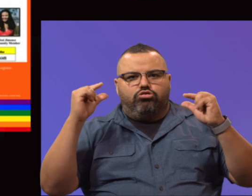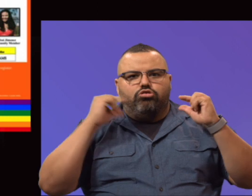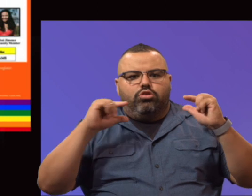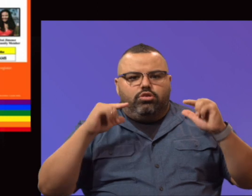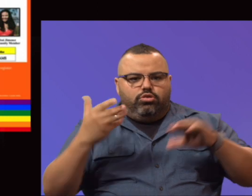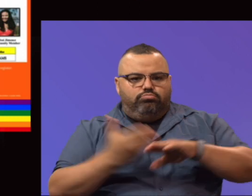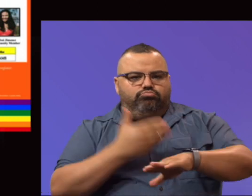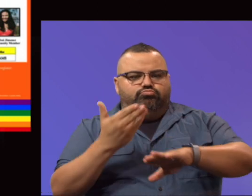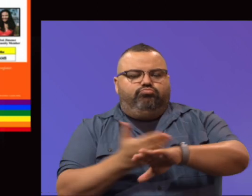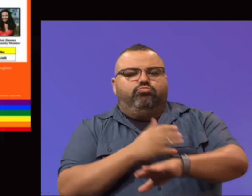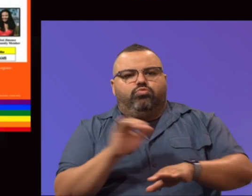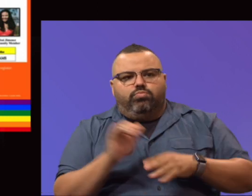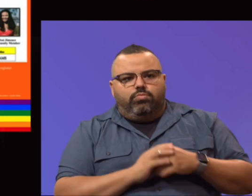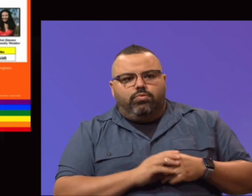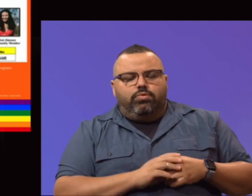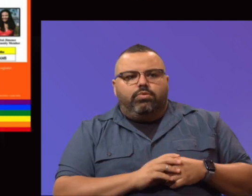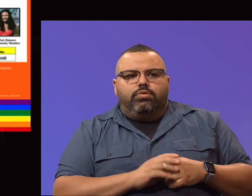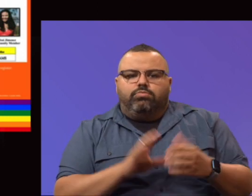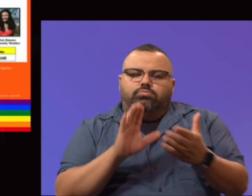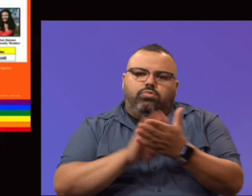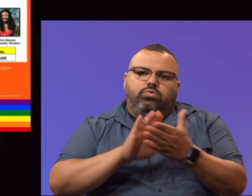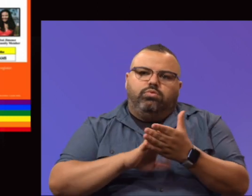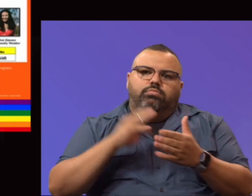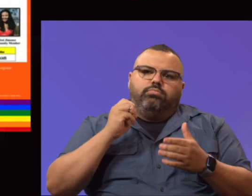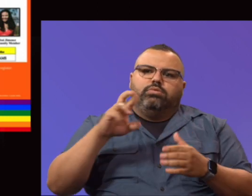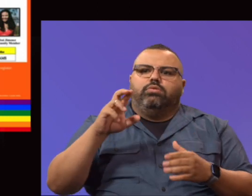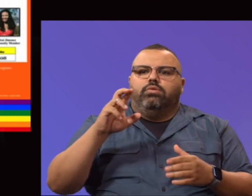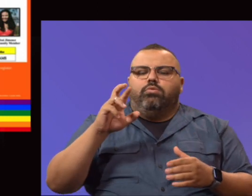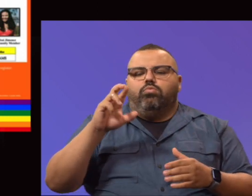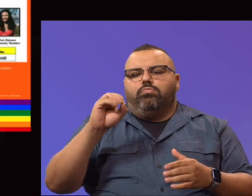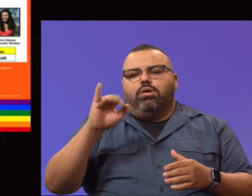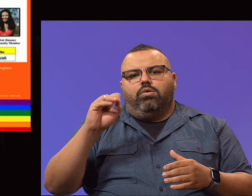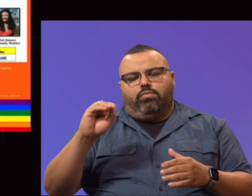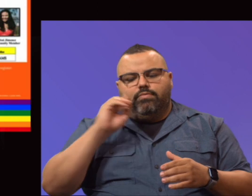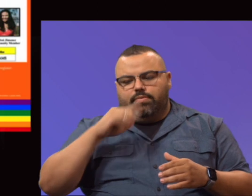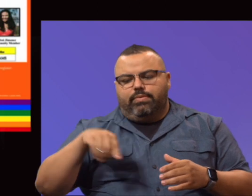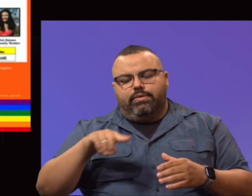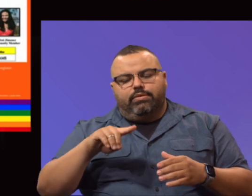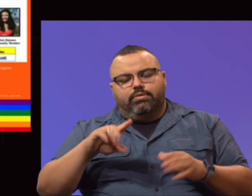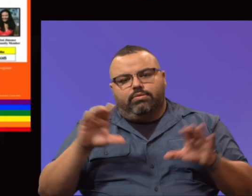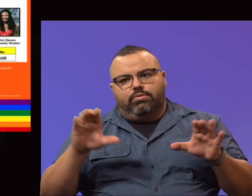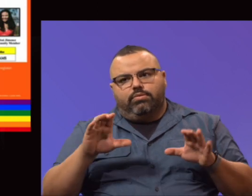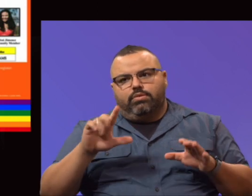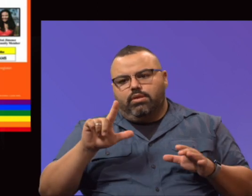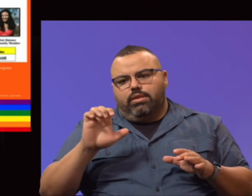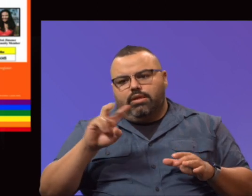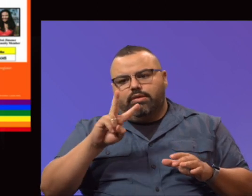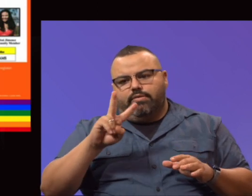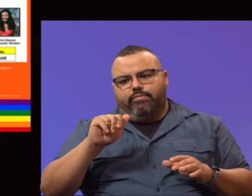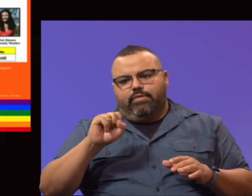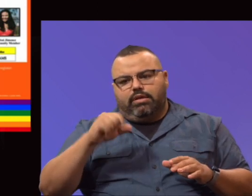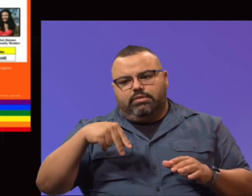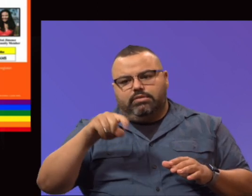So, kudos, Mr. Lobato and your team for the great work that you all have done. Lee Vazquez and the team are diversity and inclusion